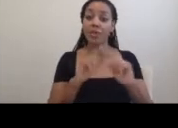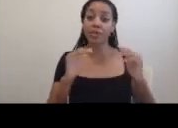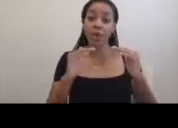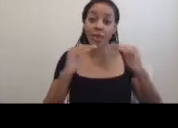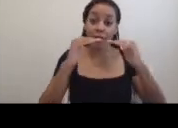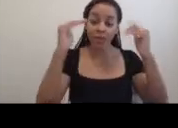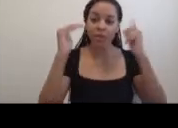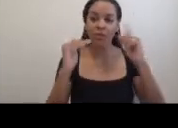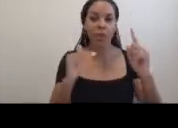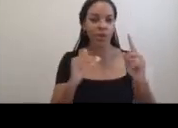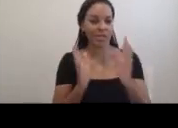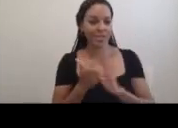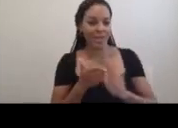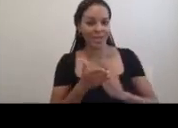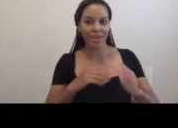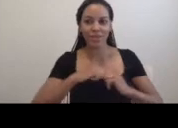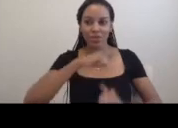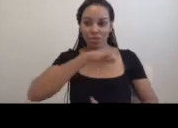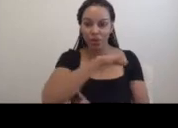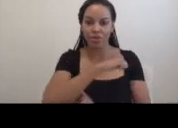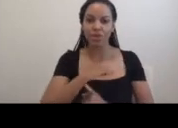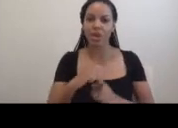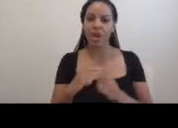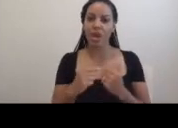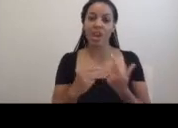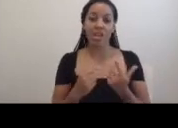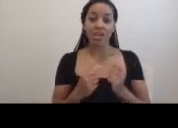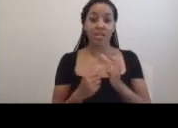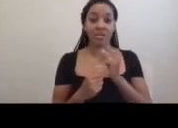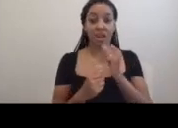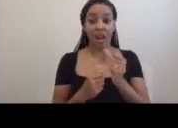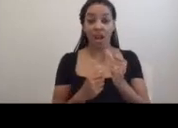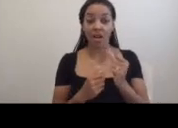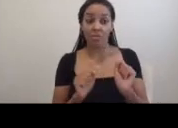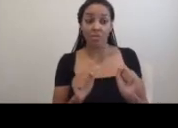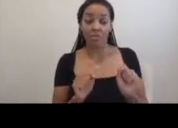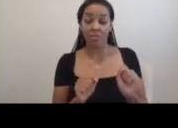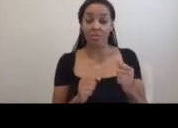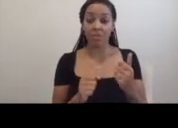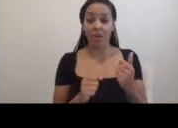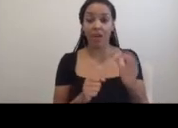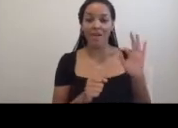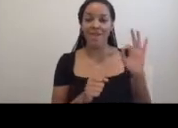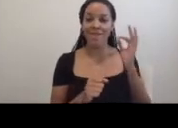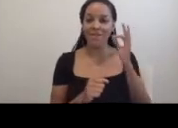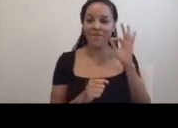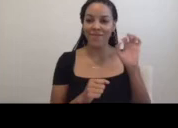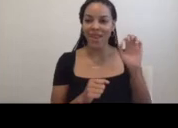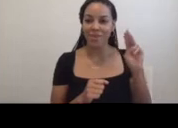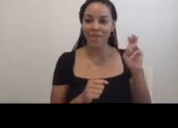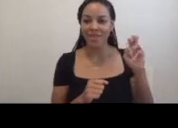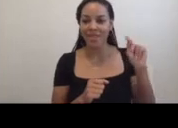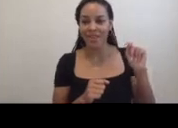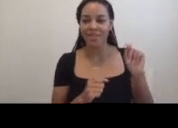structure and unlikely collaboration of a feminist maintenance artist